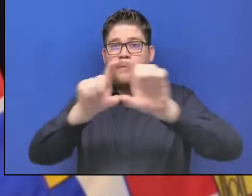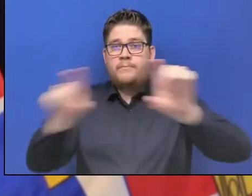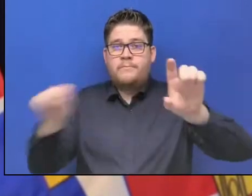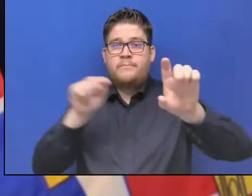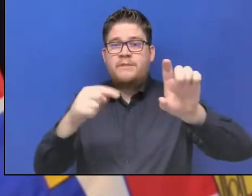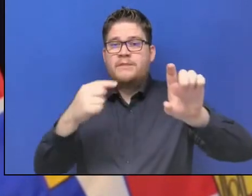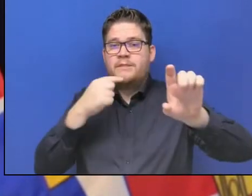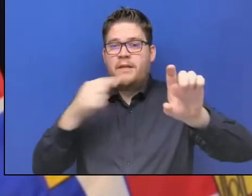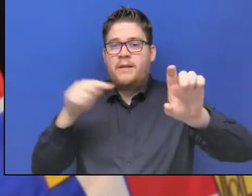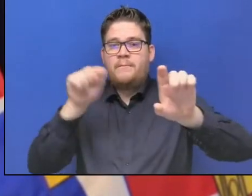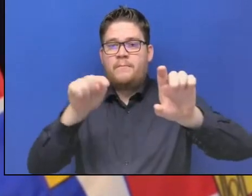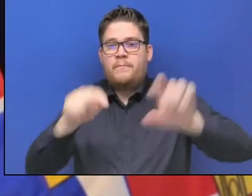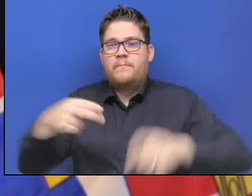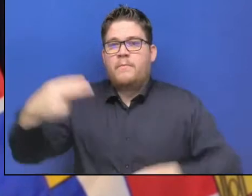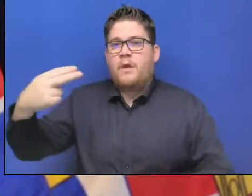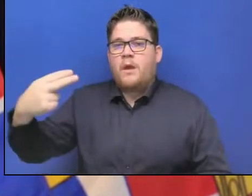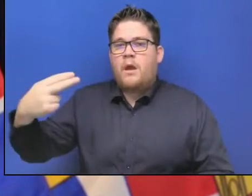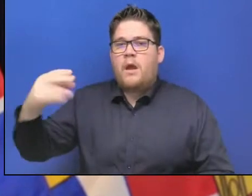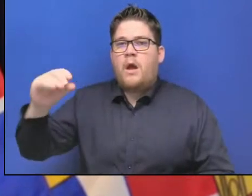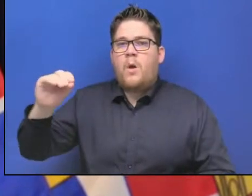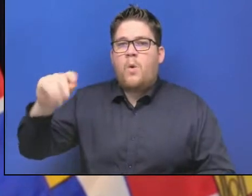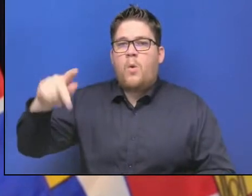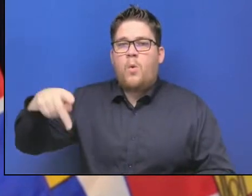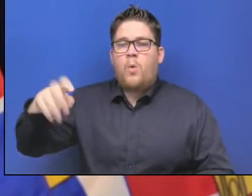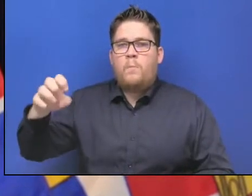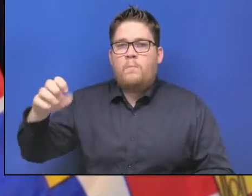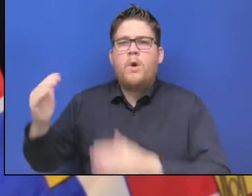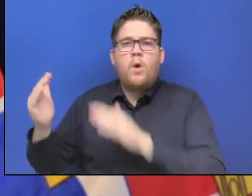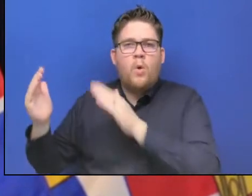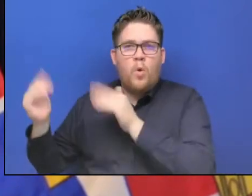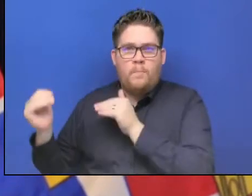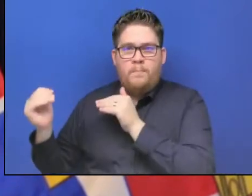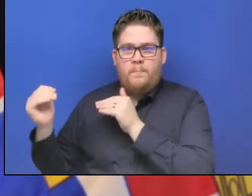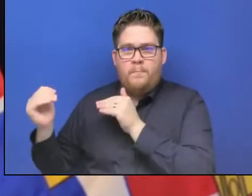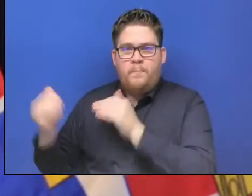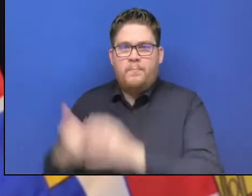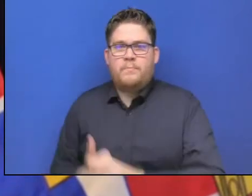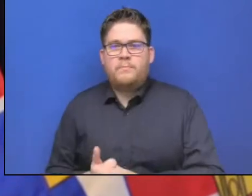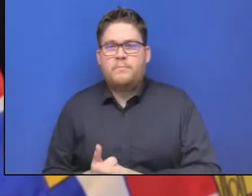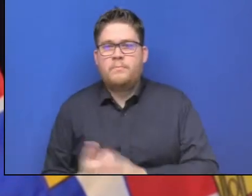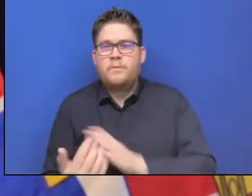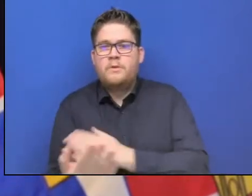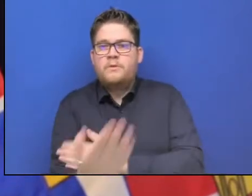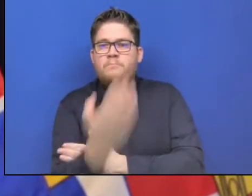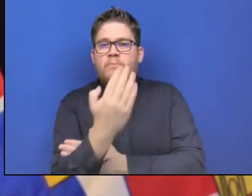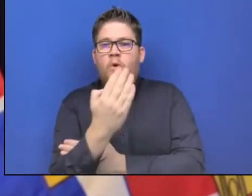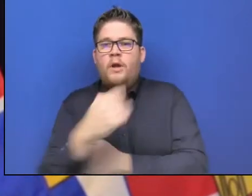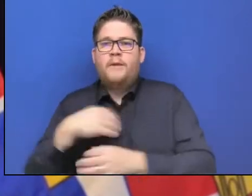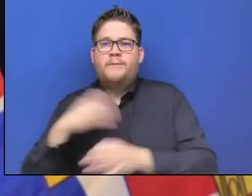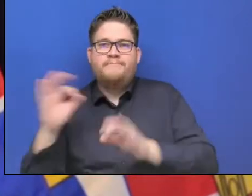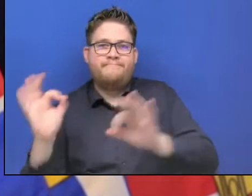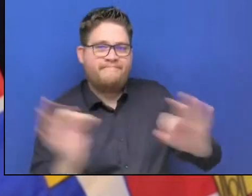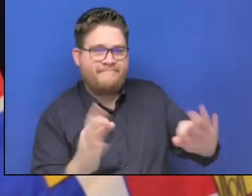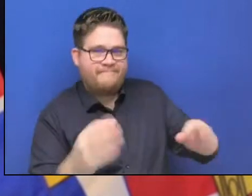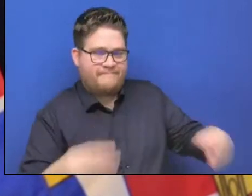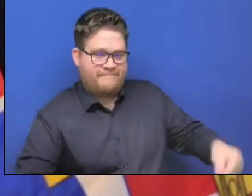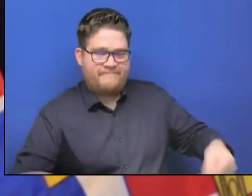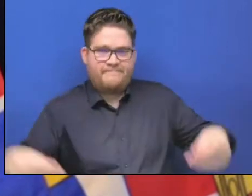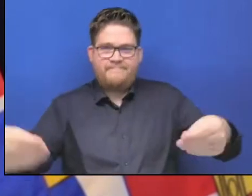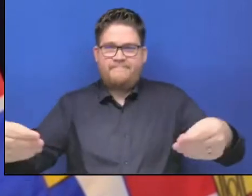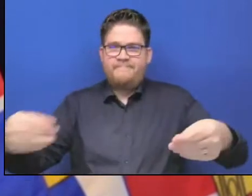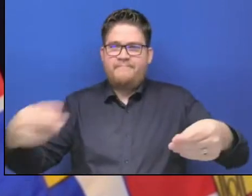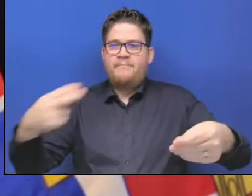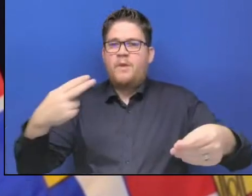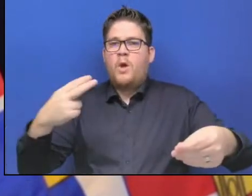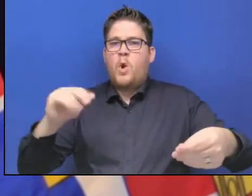And he said to himself, no kidding, Dave. That's my glimmer of hope. So if Dave and his family can feel